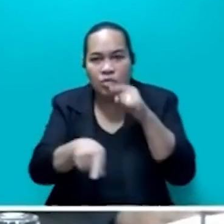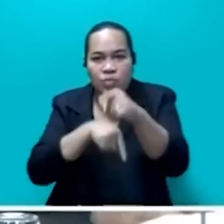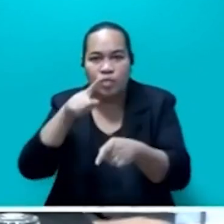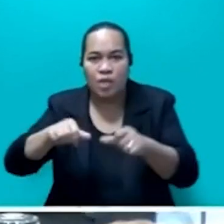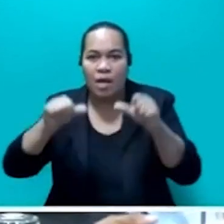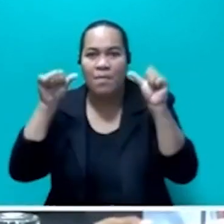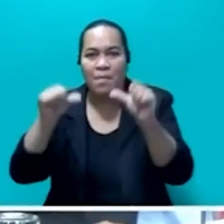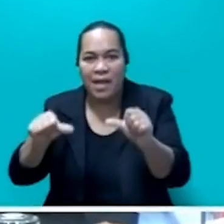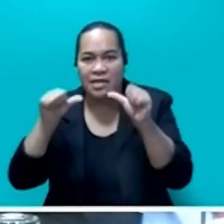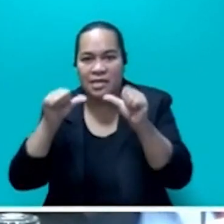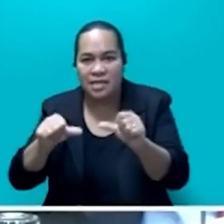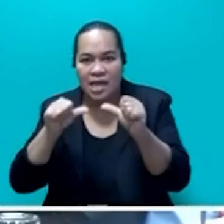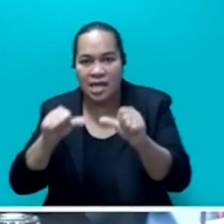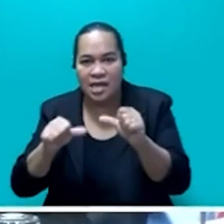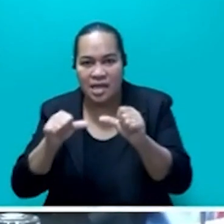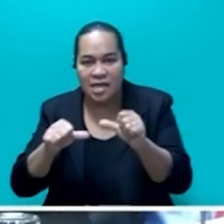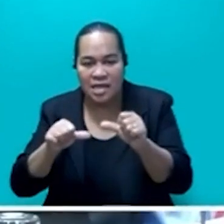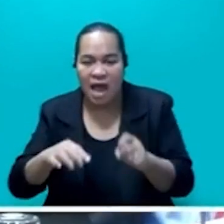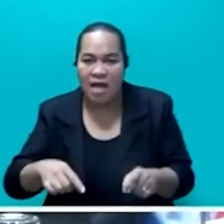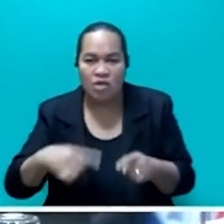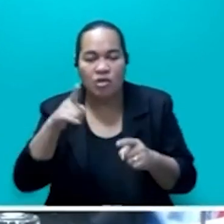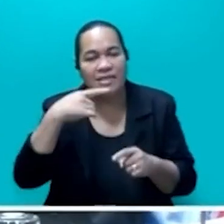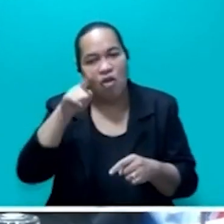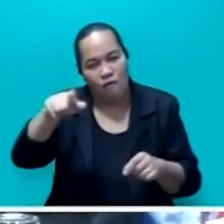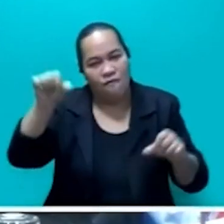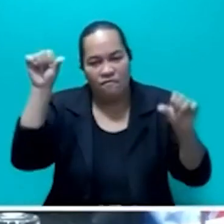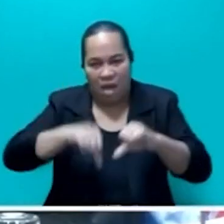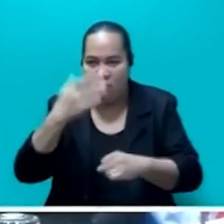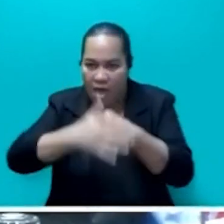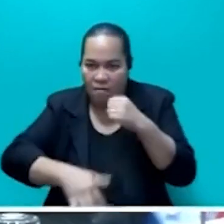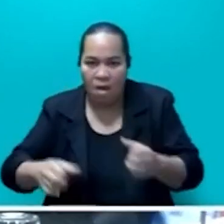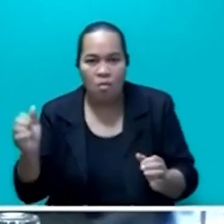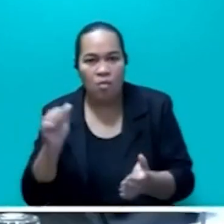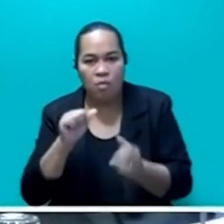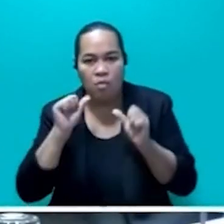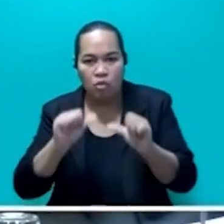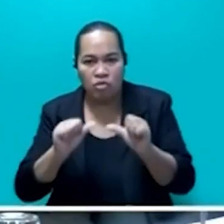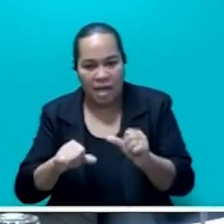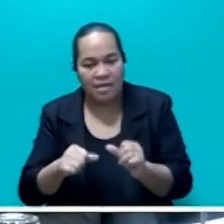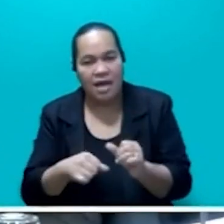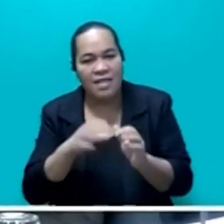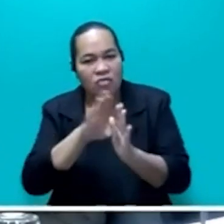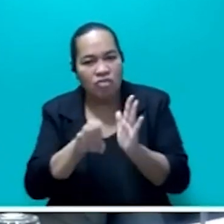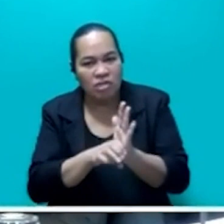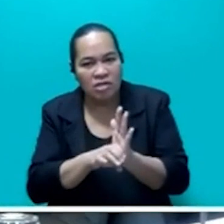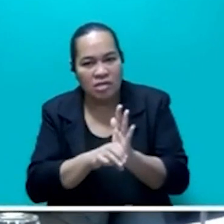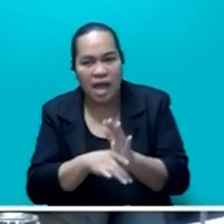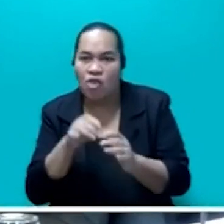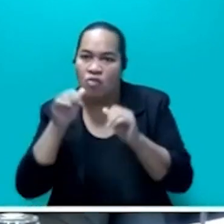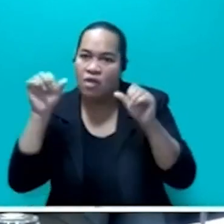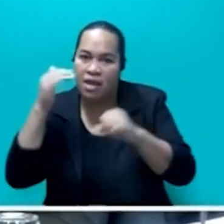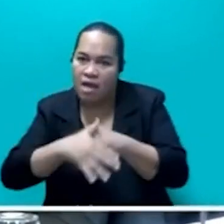and the President of Republic of Fiji of failing to protect the Constitution of the Republic of Fiji and the rule of law.